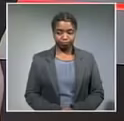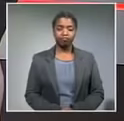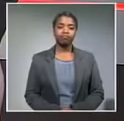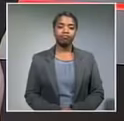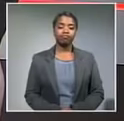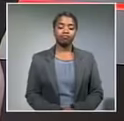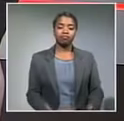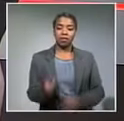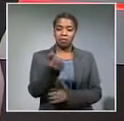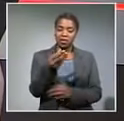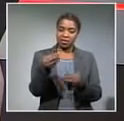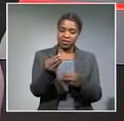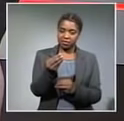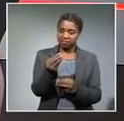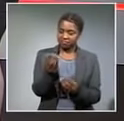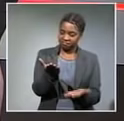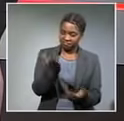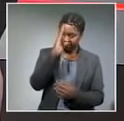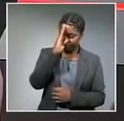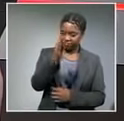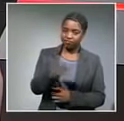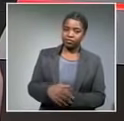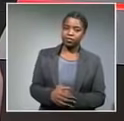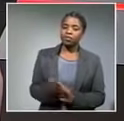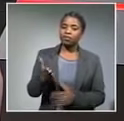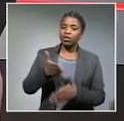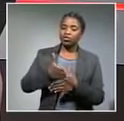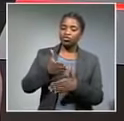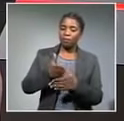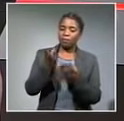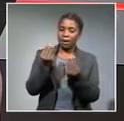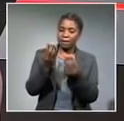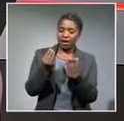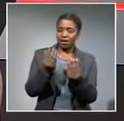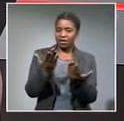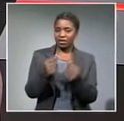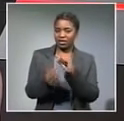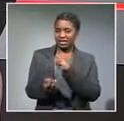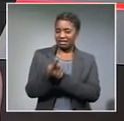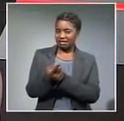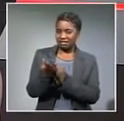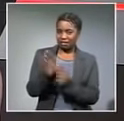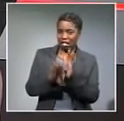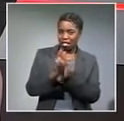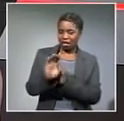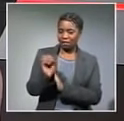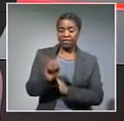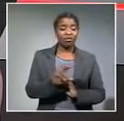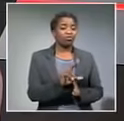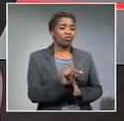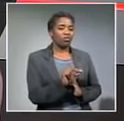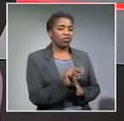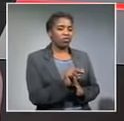let's talk money now with devin morgan hi there devin you've got jobs numbers and they ain't pretty no not at all so this is the